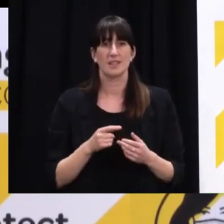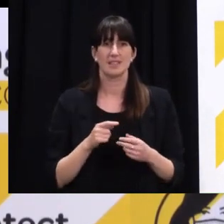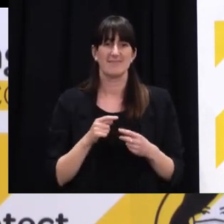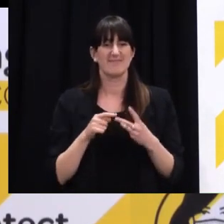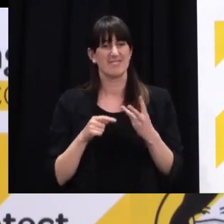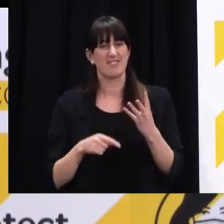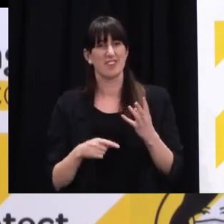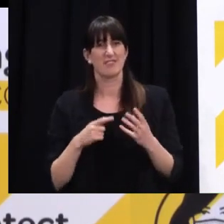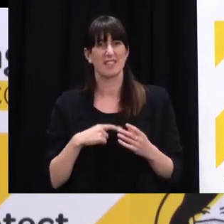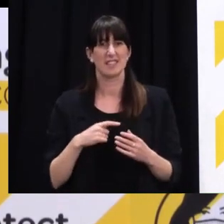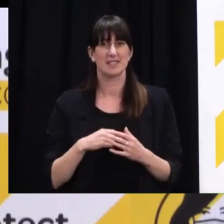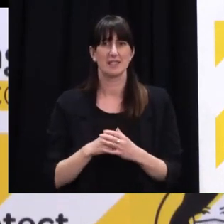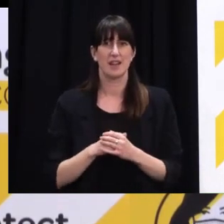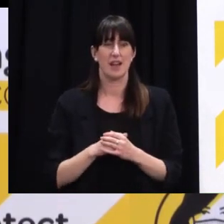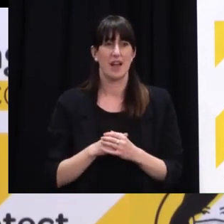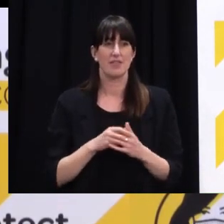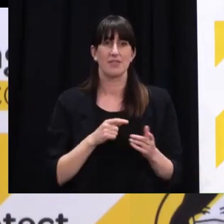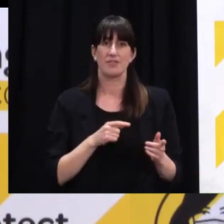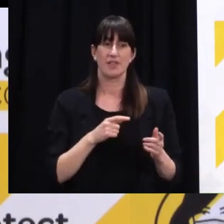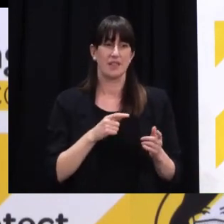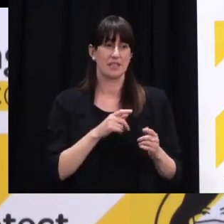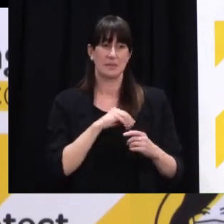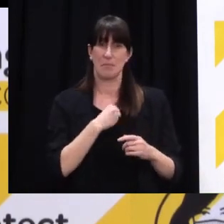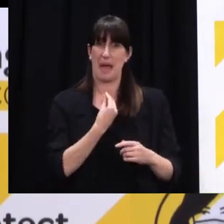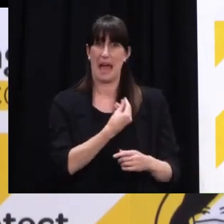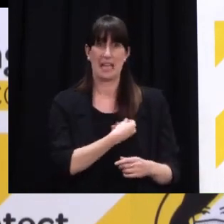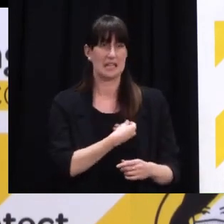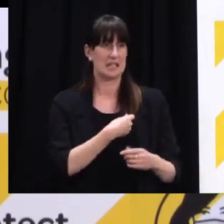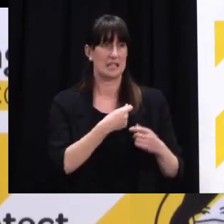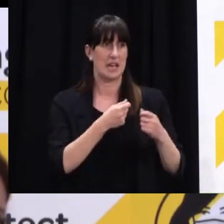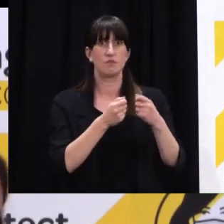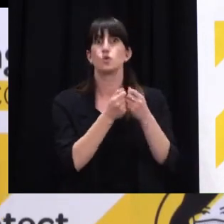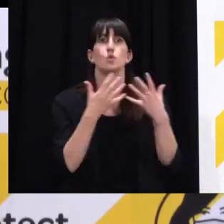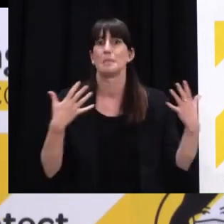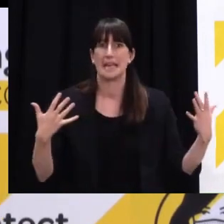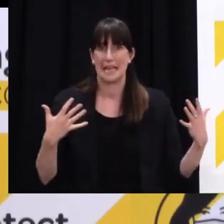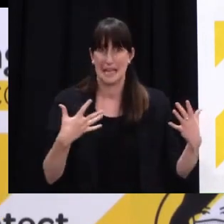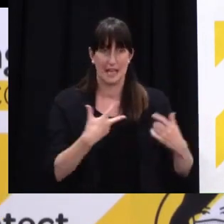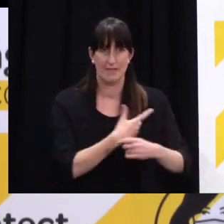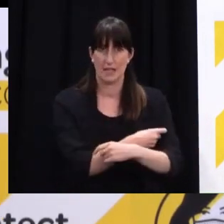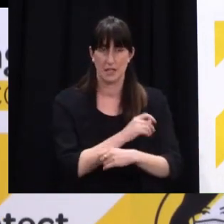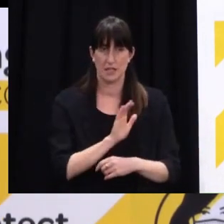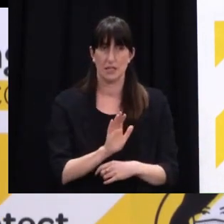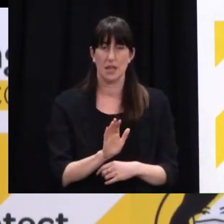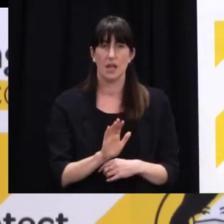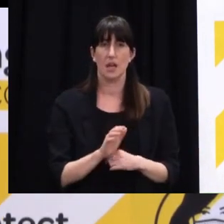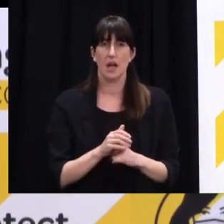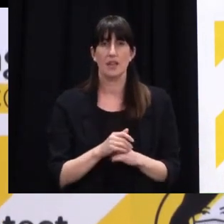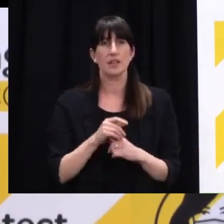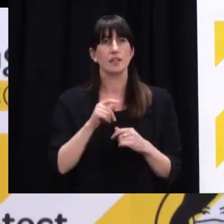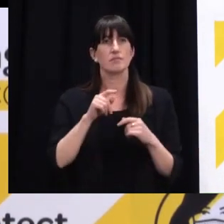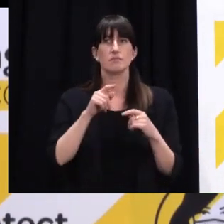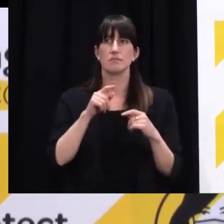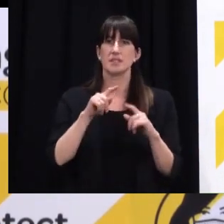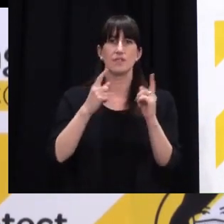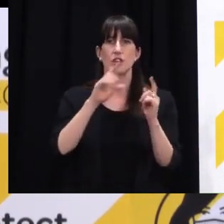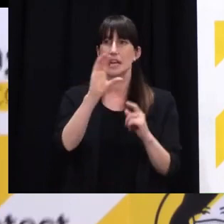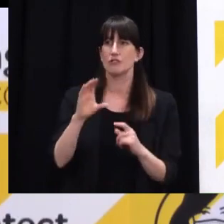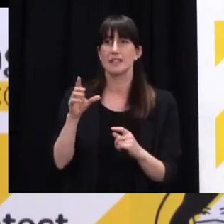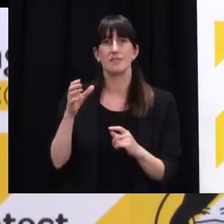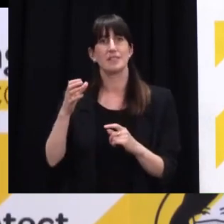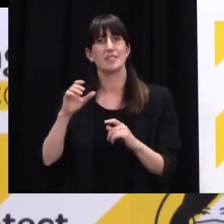having surplus doses. It's a matter of different places in the world being at different stages in their vaccine rollouts.